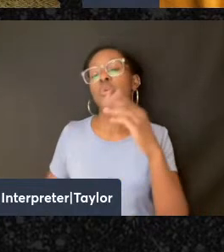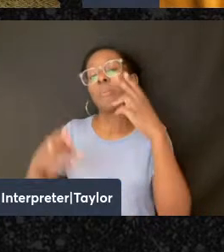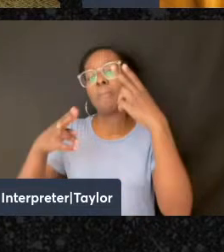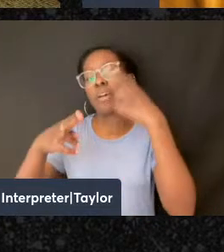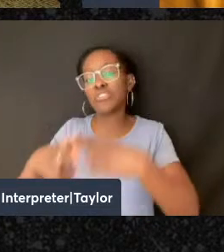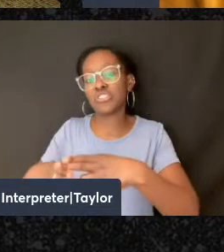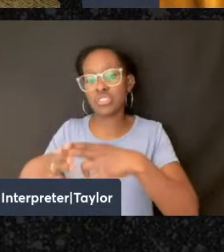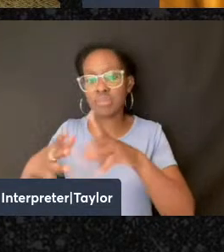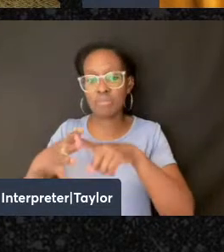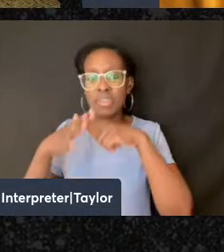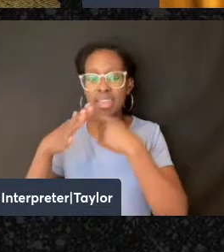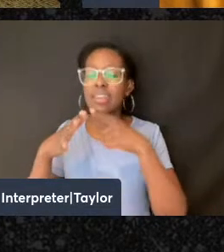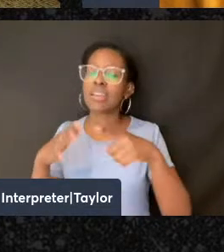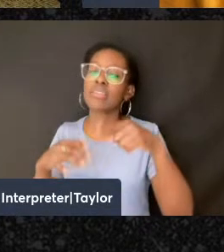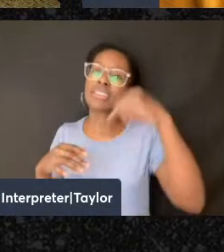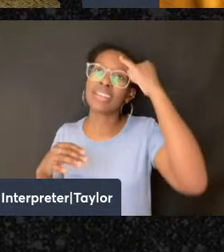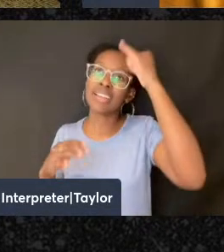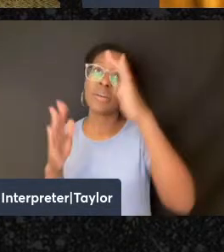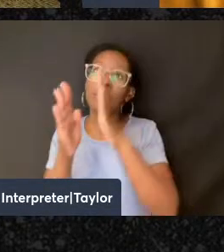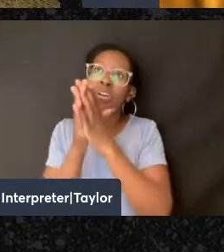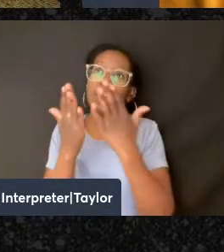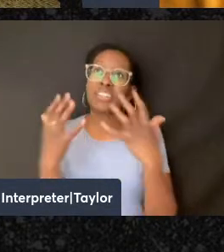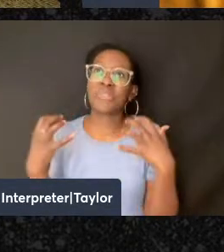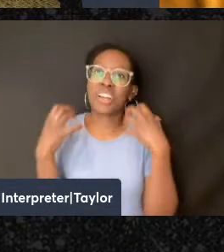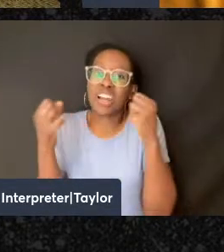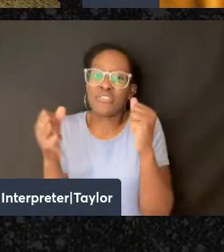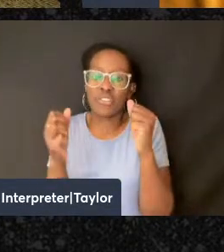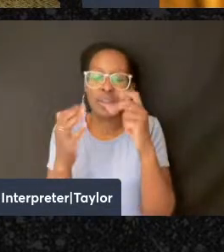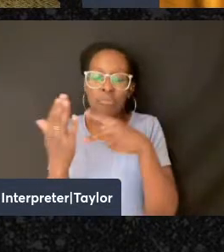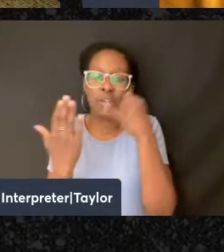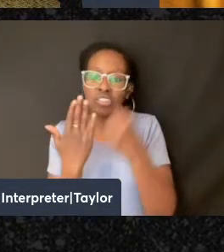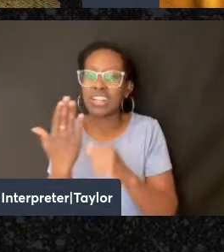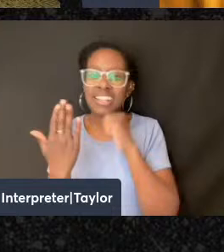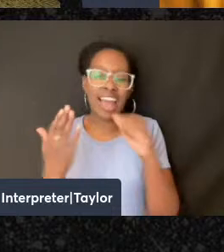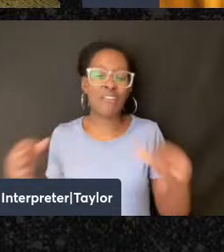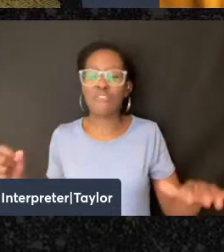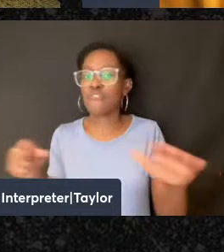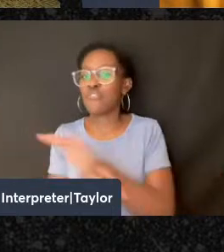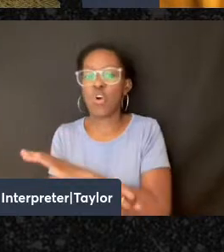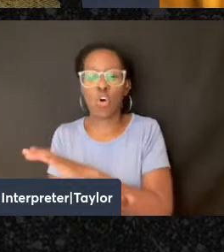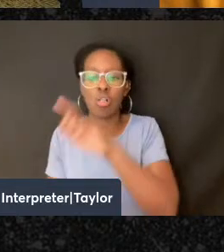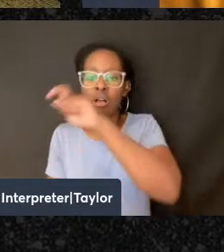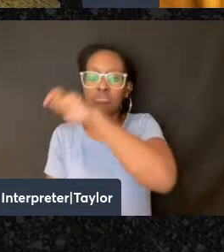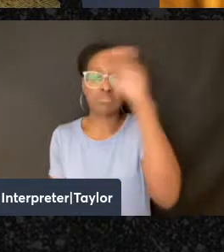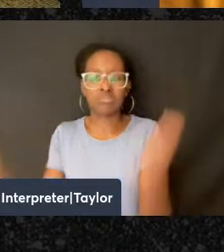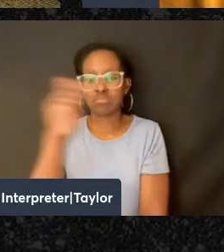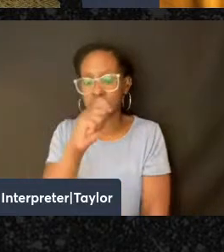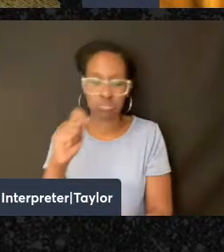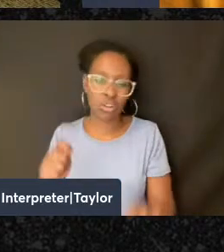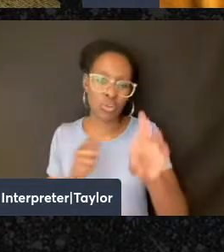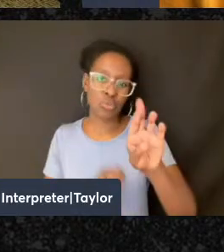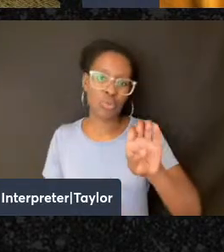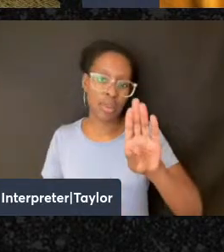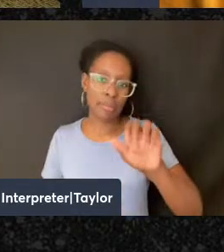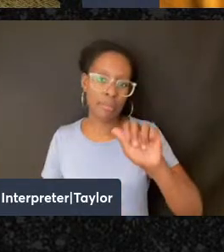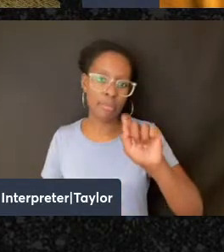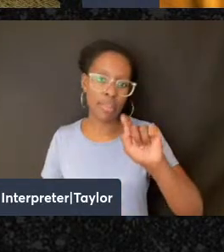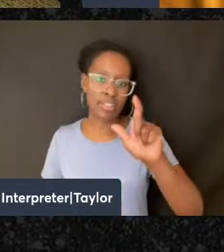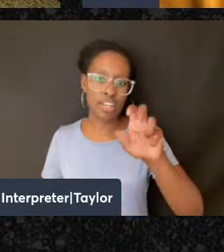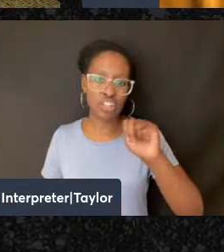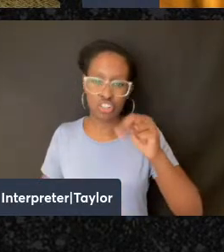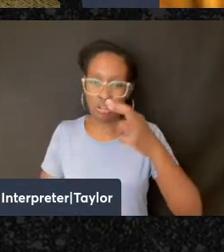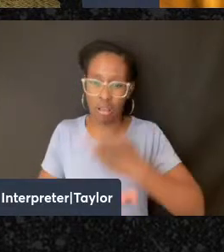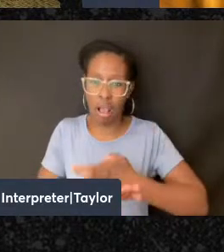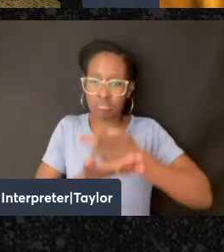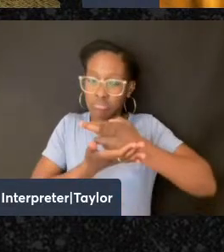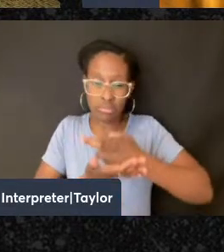the idea of the book as a recovery project, but not a full rehabilitation. Because it's so easy, for me at least, to be inspired